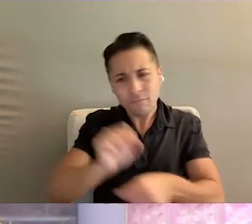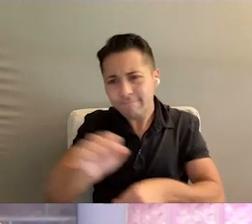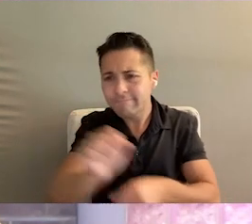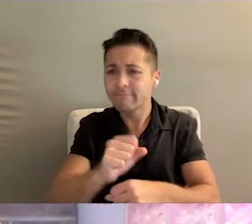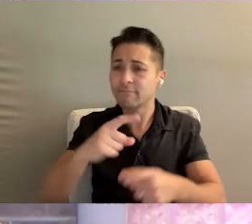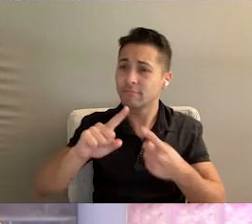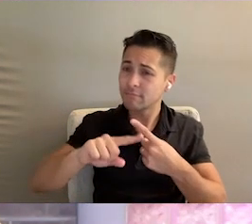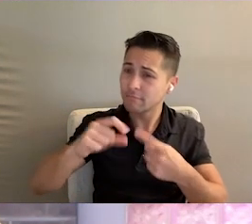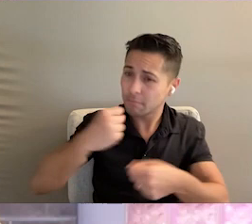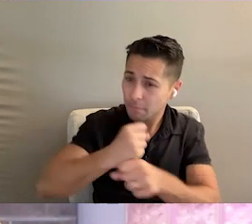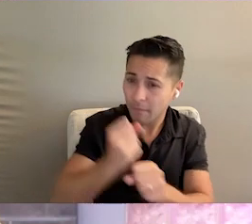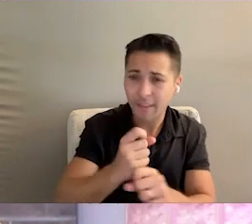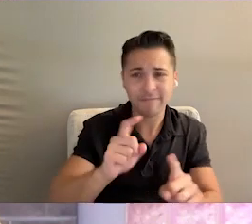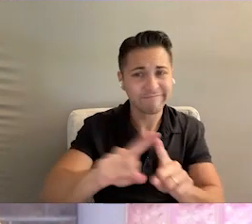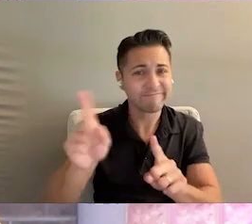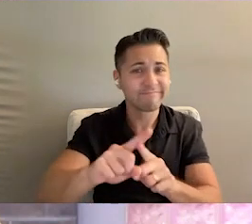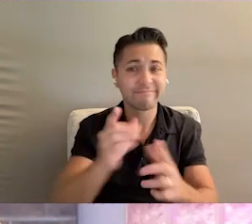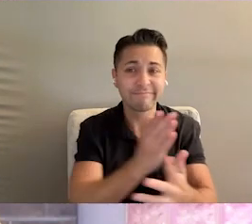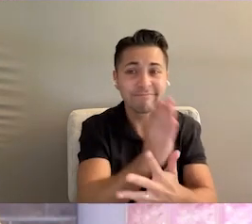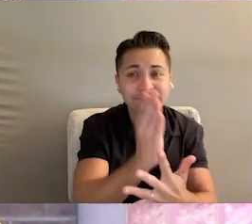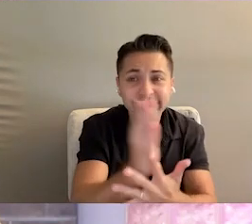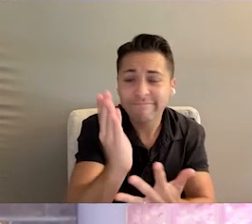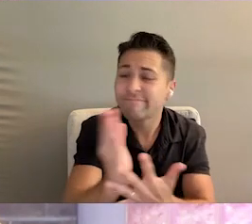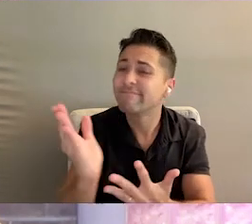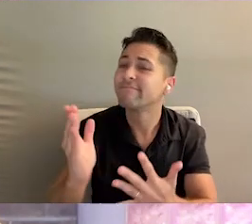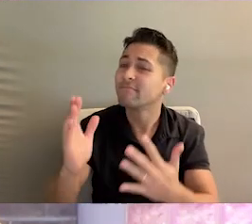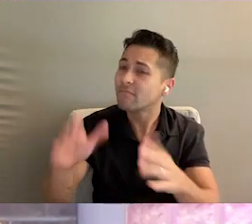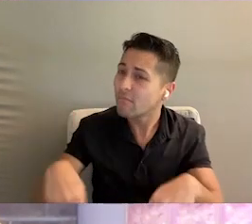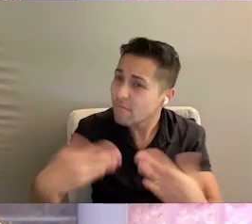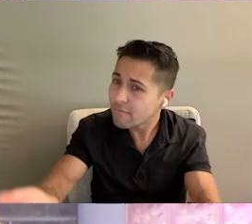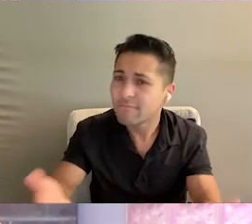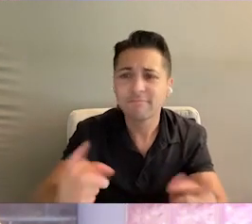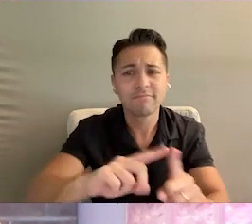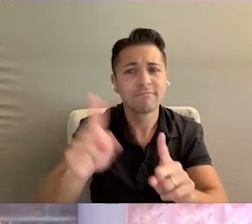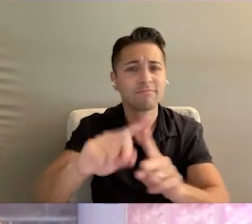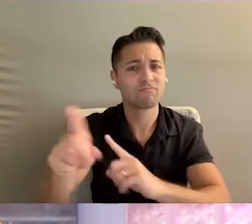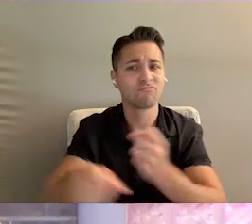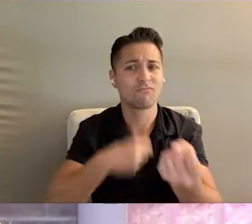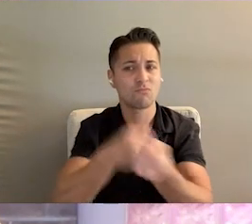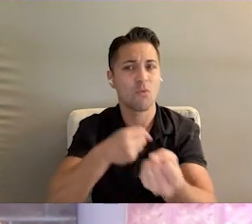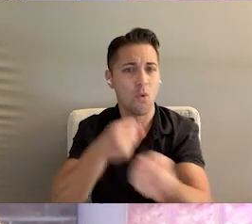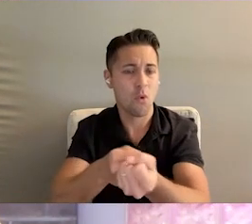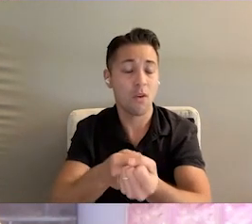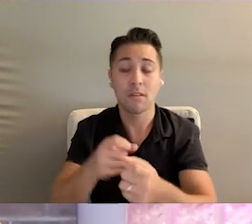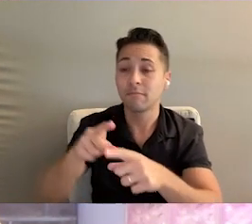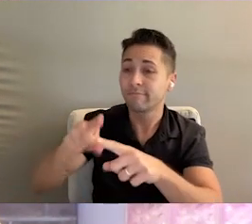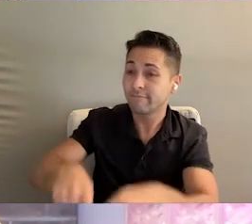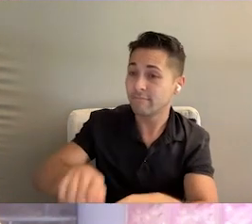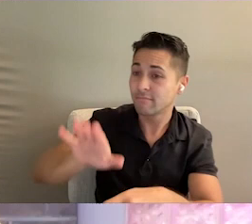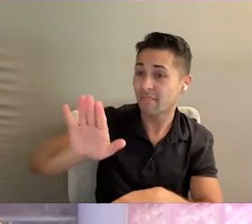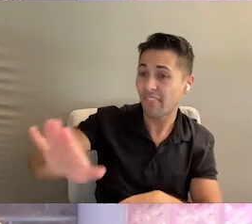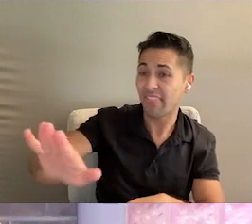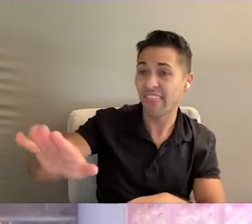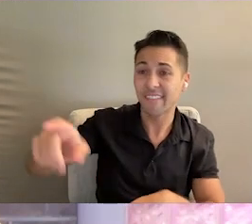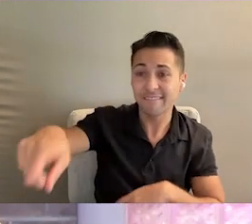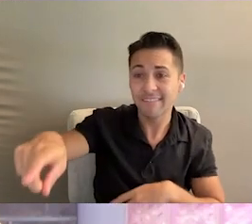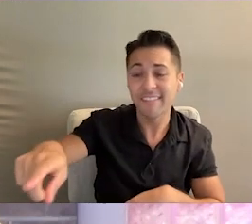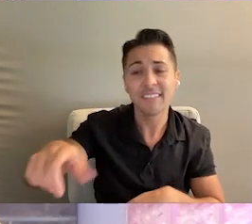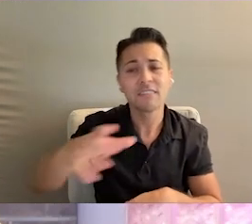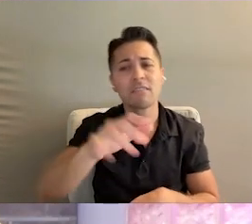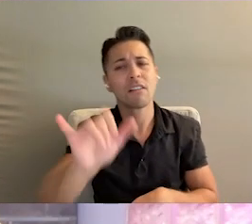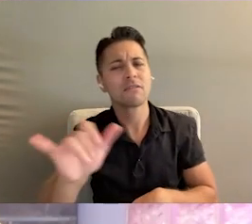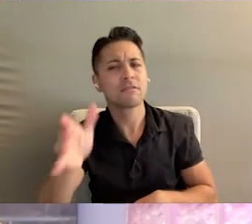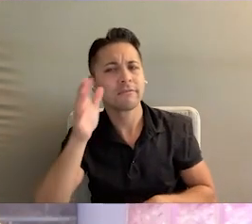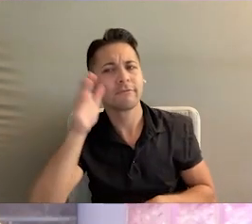working to create multiple productive pathways to offer a wide array of supports based on an individual's unique needs